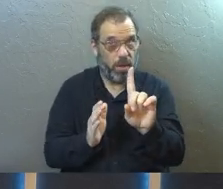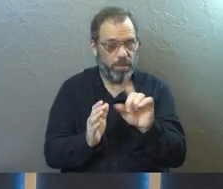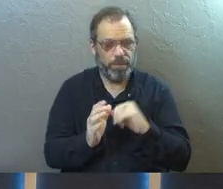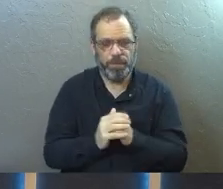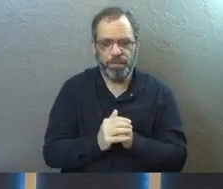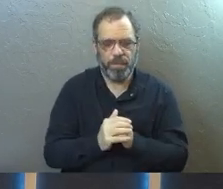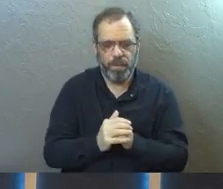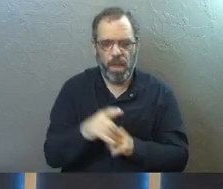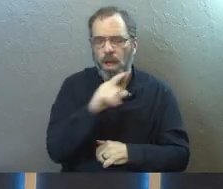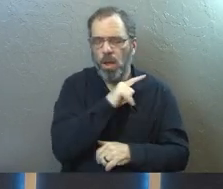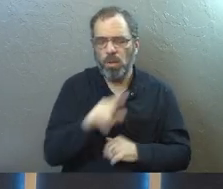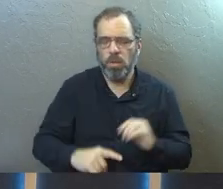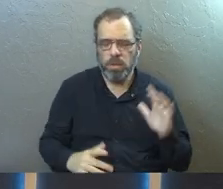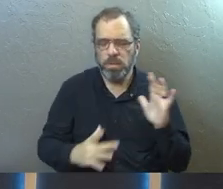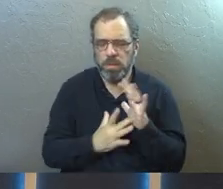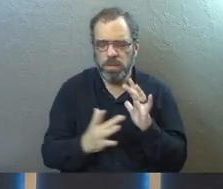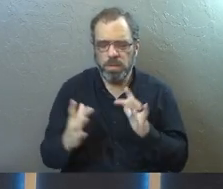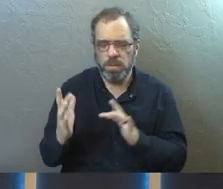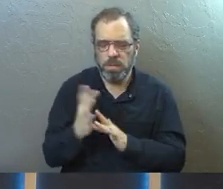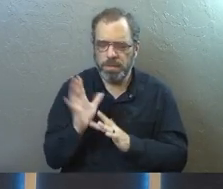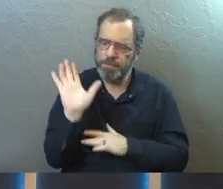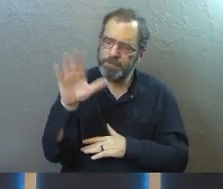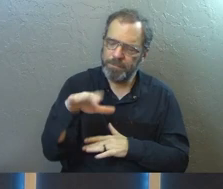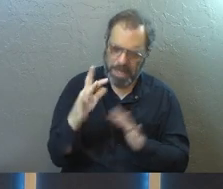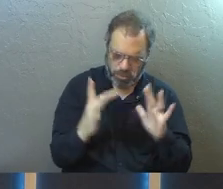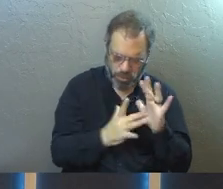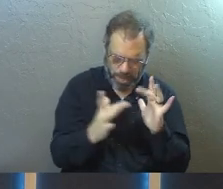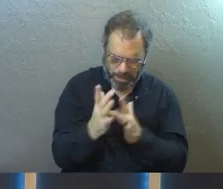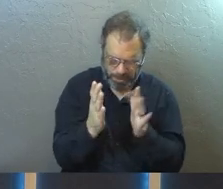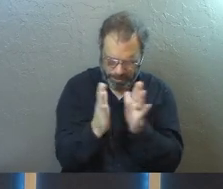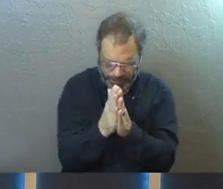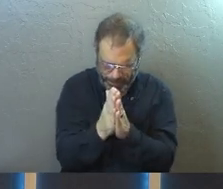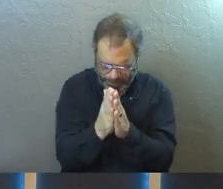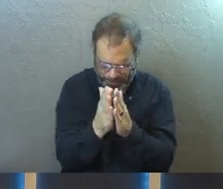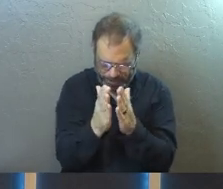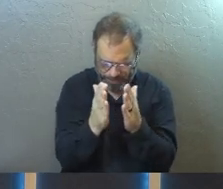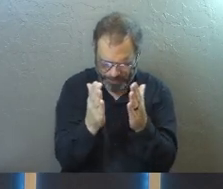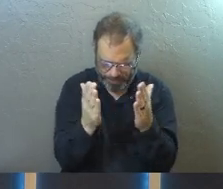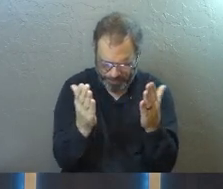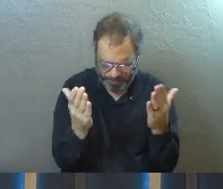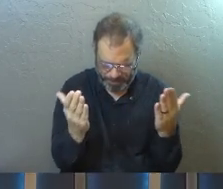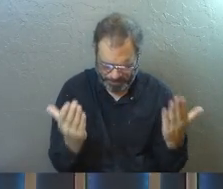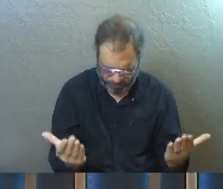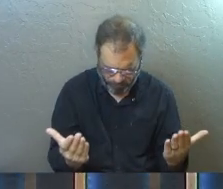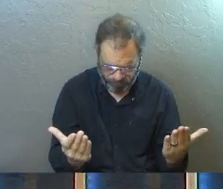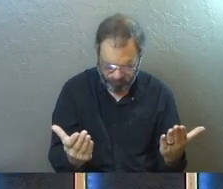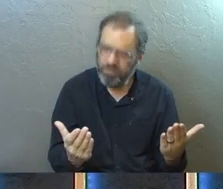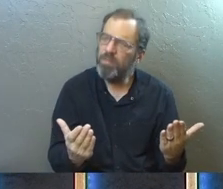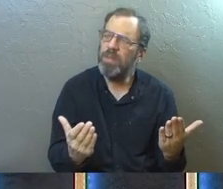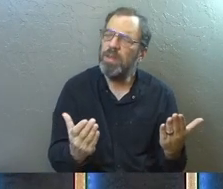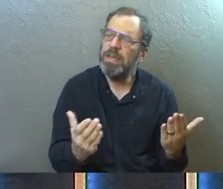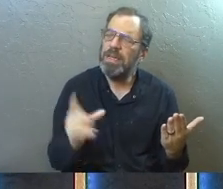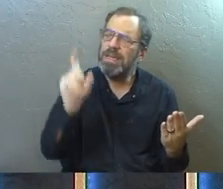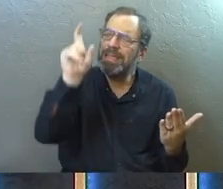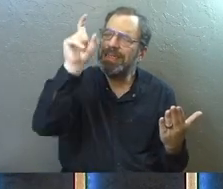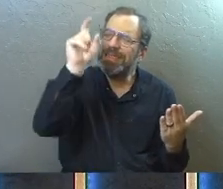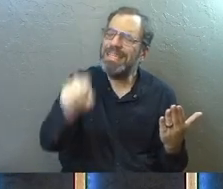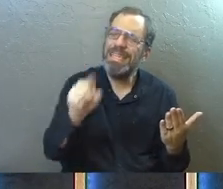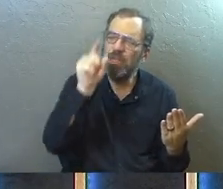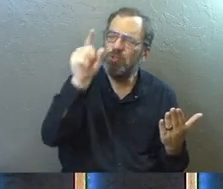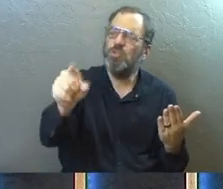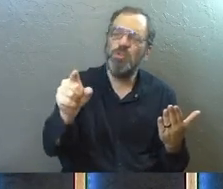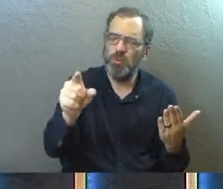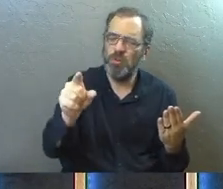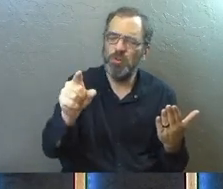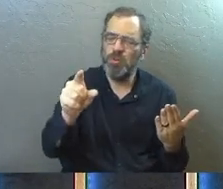briefly. Lord Jesus, as we open your word, we need you. We need you to keep us from false